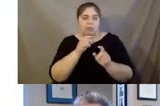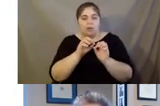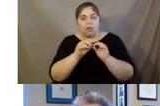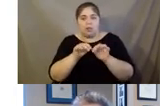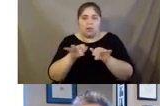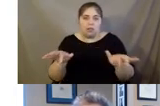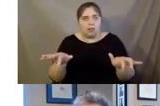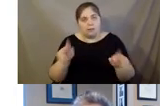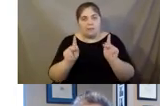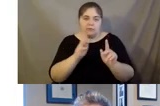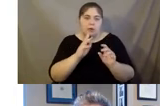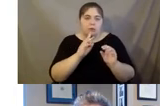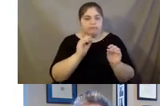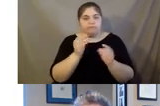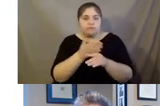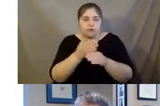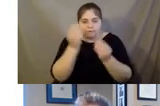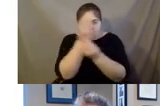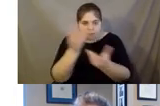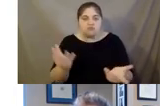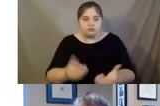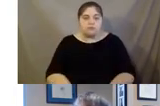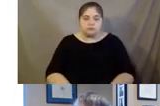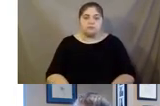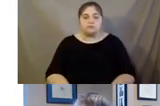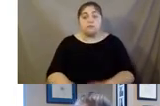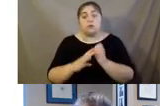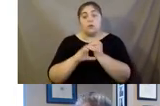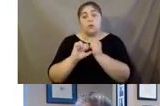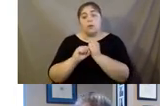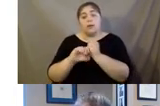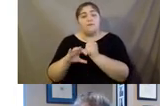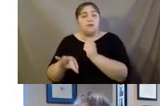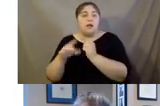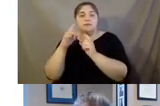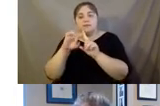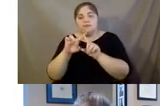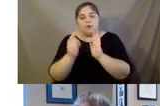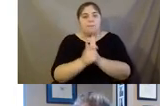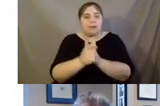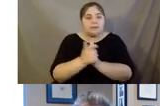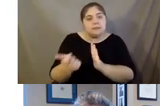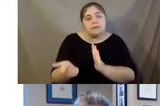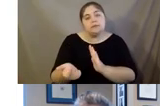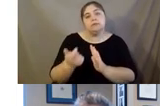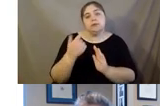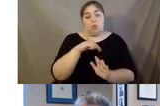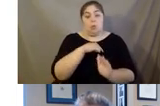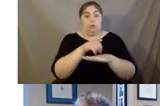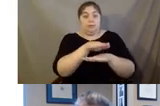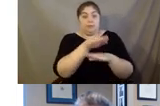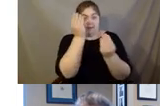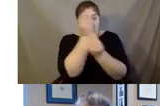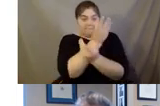a lot of, so we advertise in the back of 55 plus. We send information